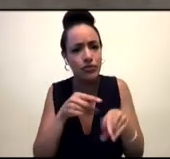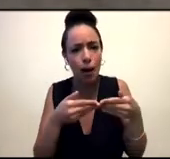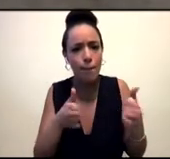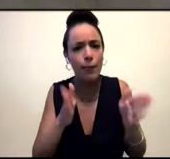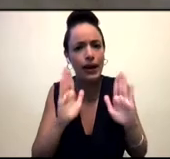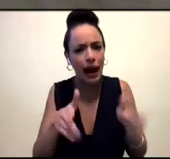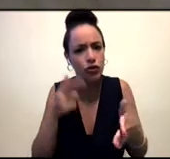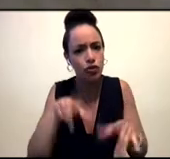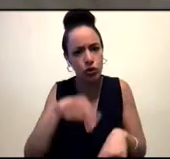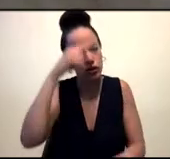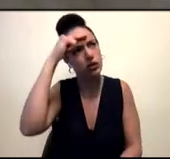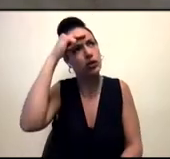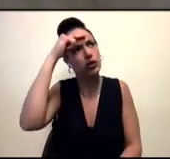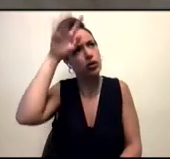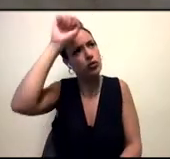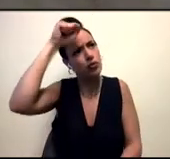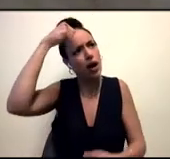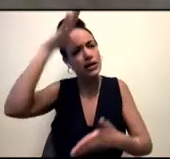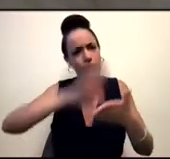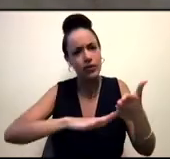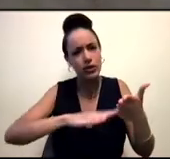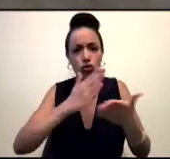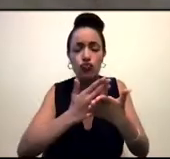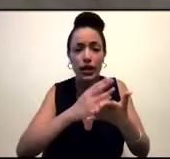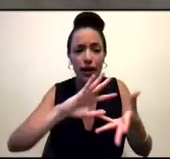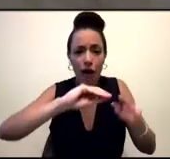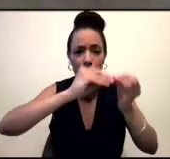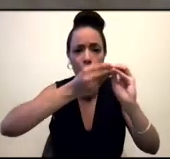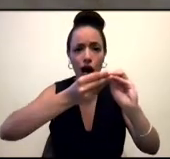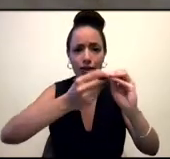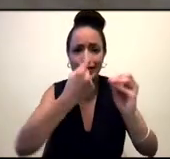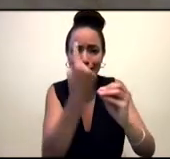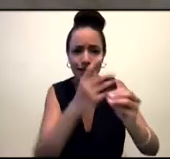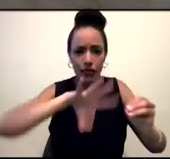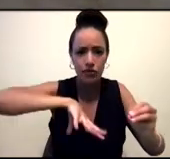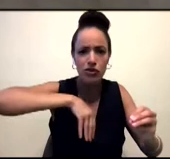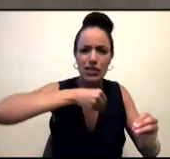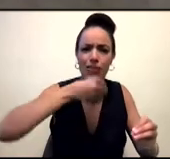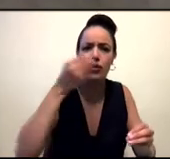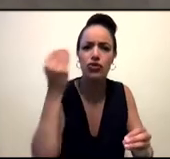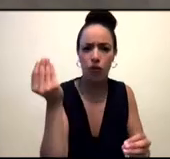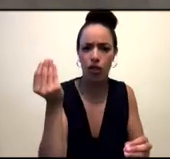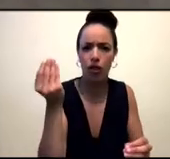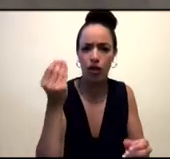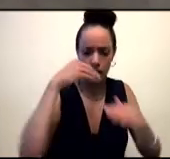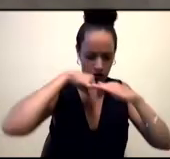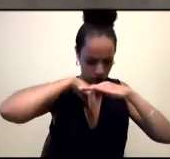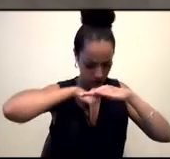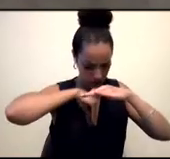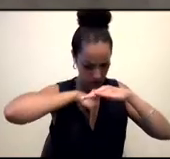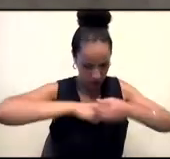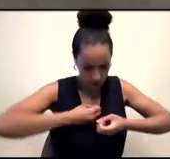art is very spiritual, as Fatima said. It is sharing parts of ourselves externally, whether or not we name them in the ways that